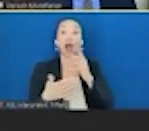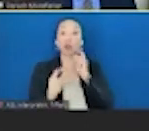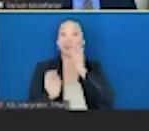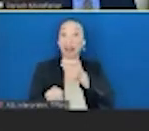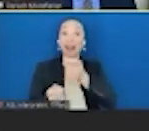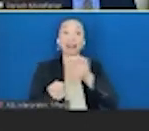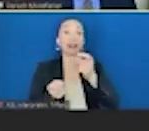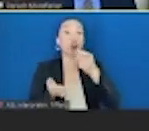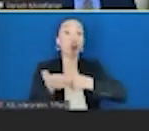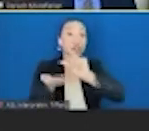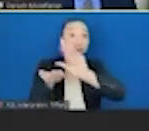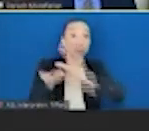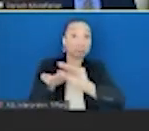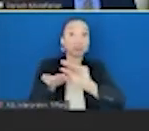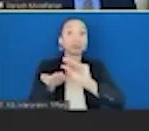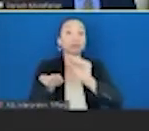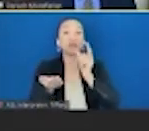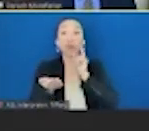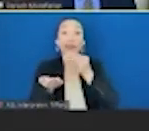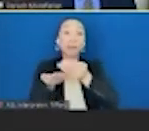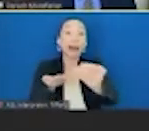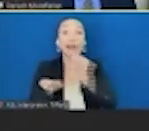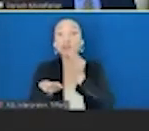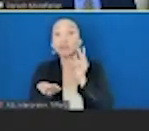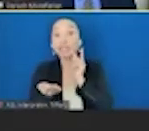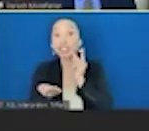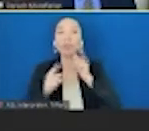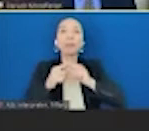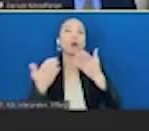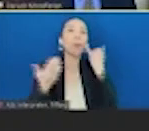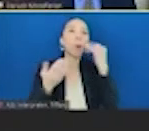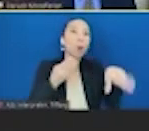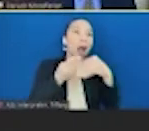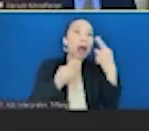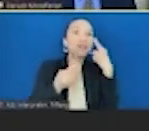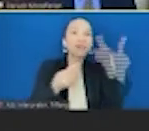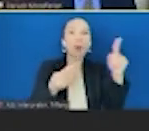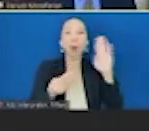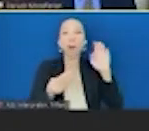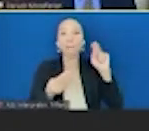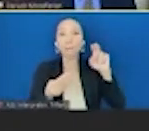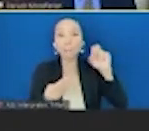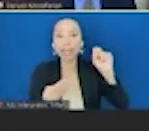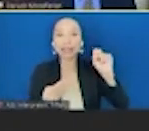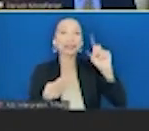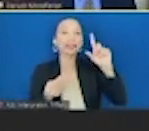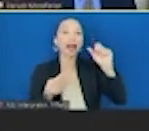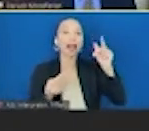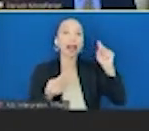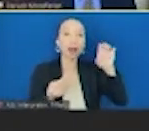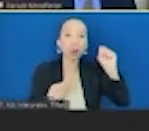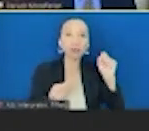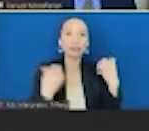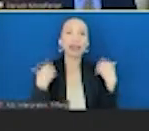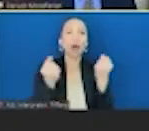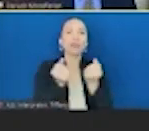subsidy on a range of healthy foods, not just fruits and vegetables, but also beans and legumes and fish and seafood and healthy plant oils and other